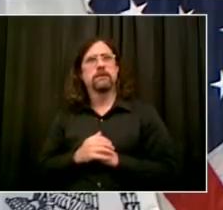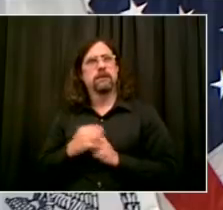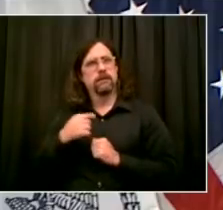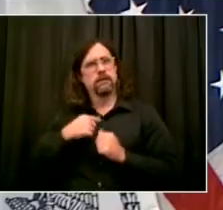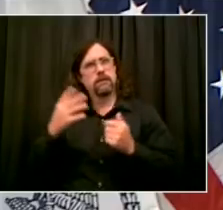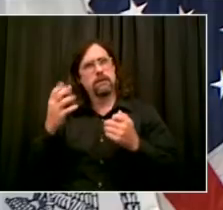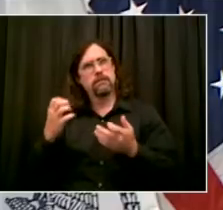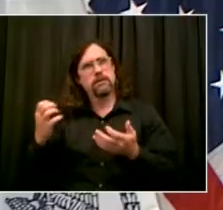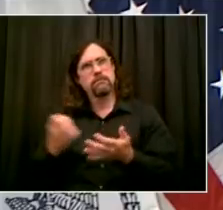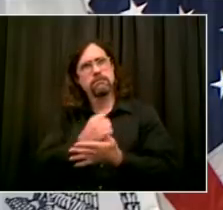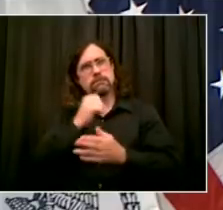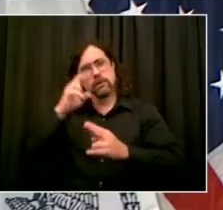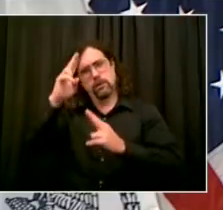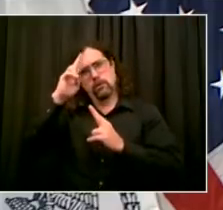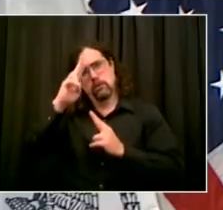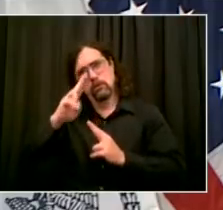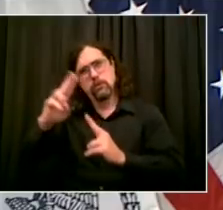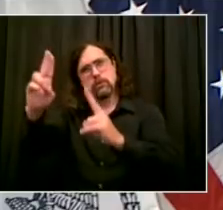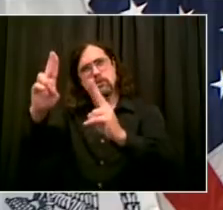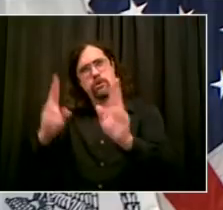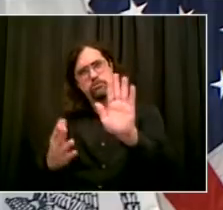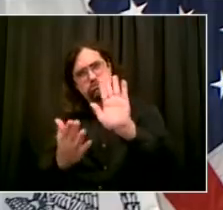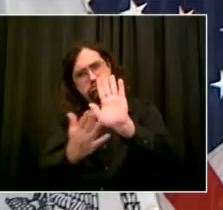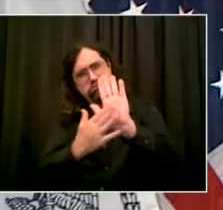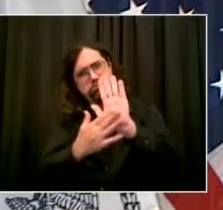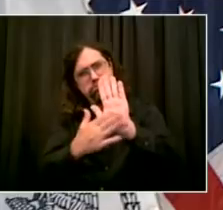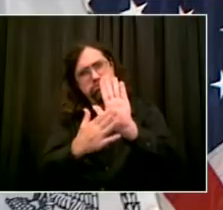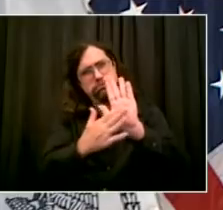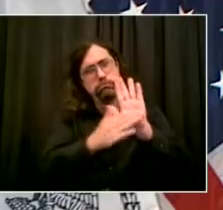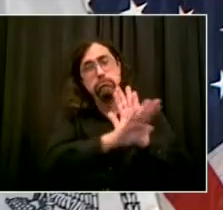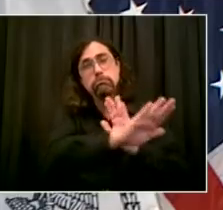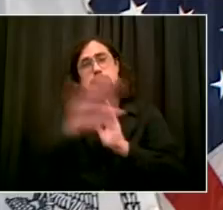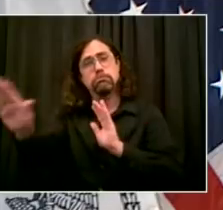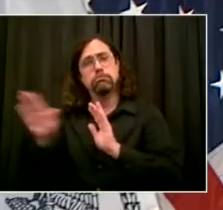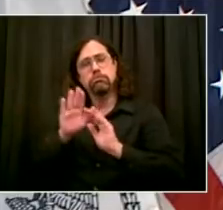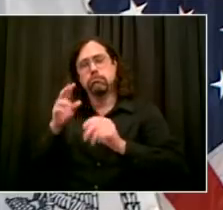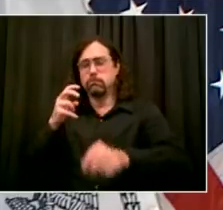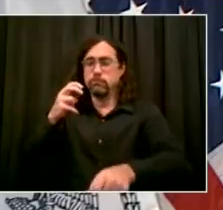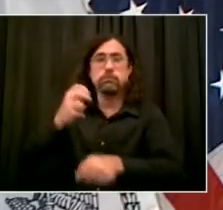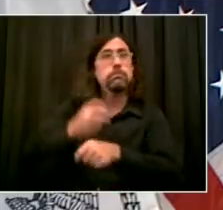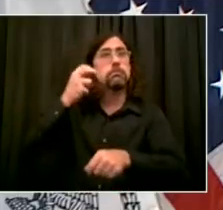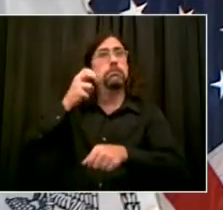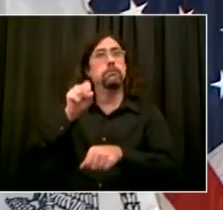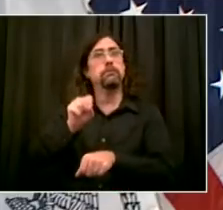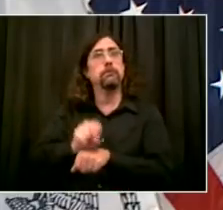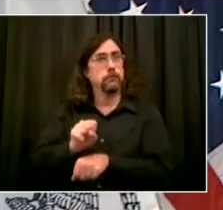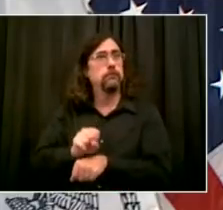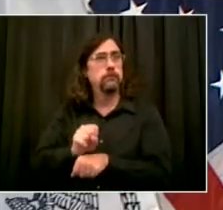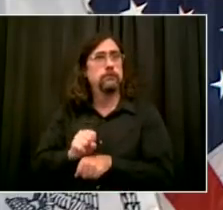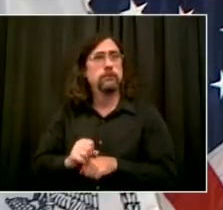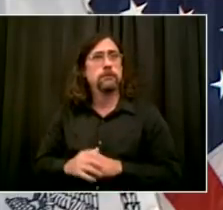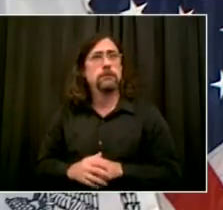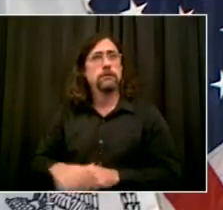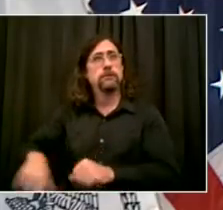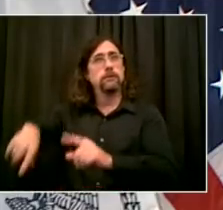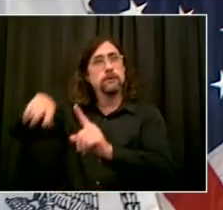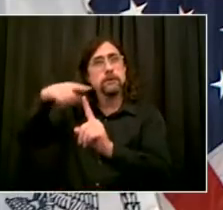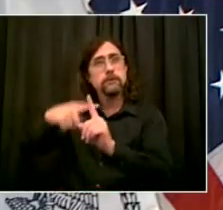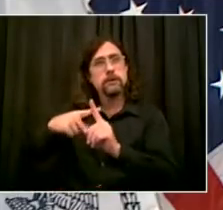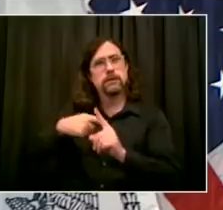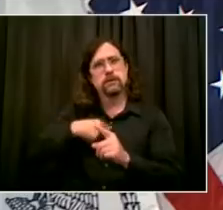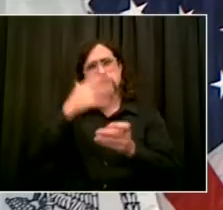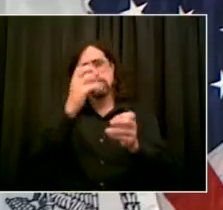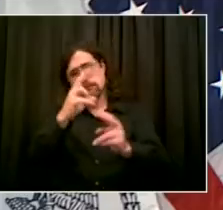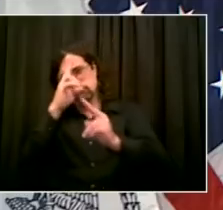want to honor our parents who've gone through so much, who are really demanding and pleading for school to come back so that our kids can get the best